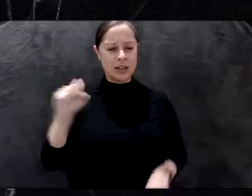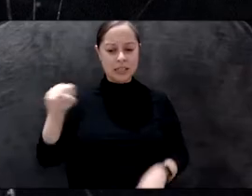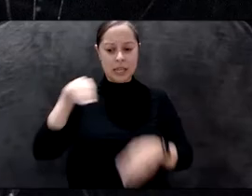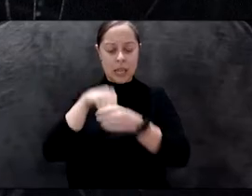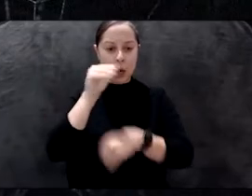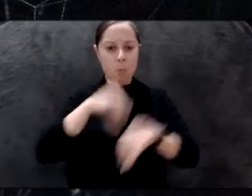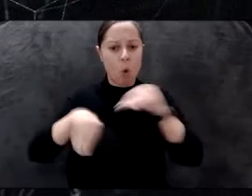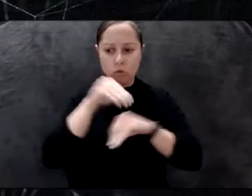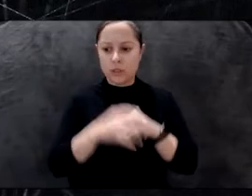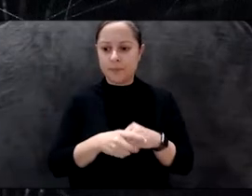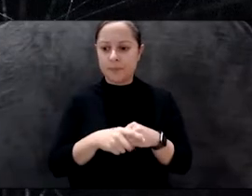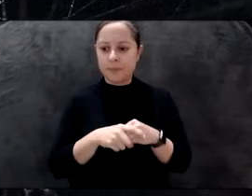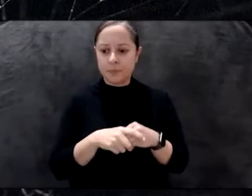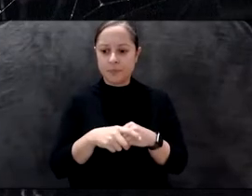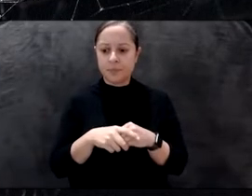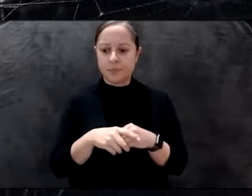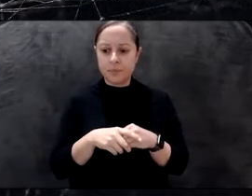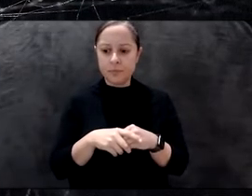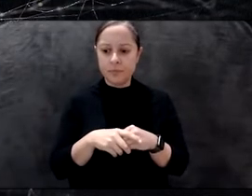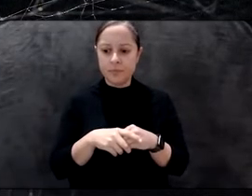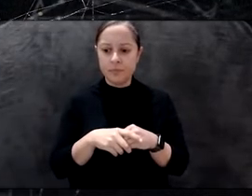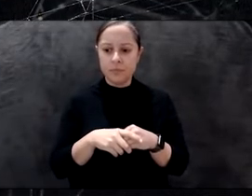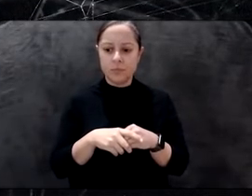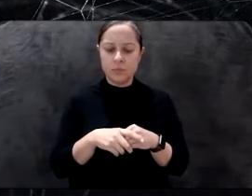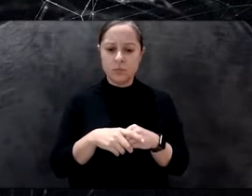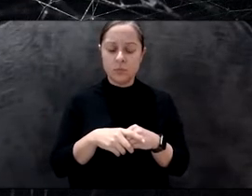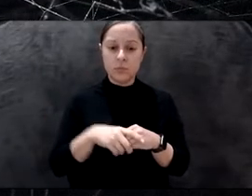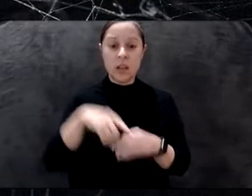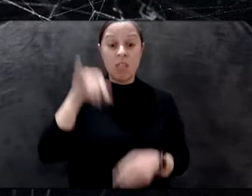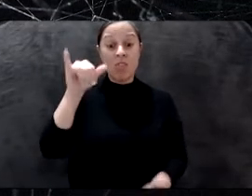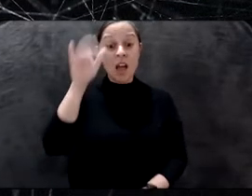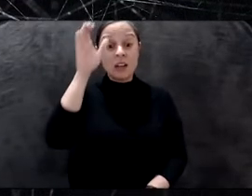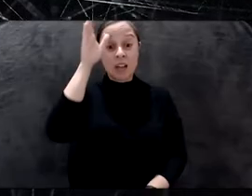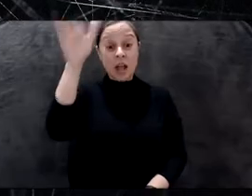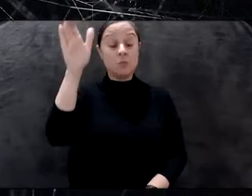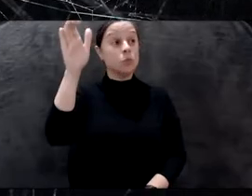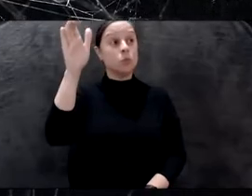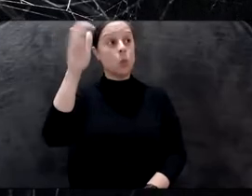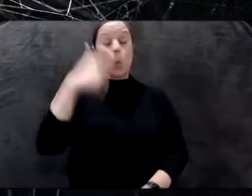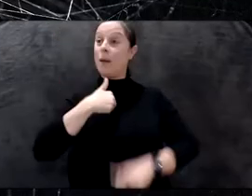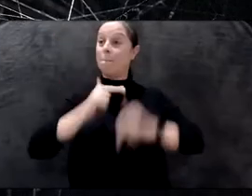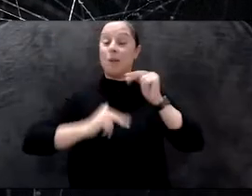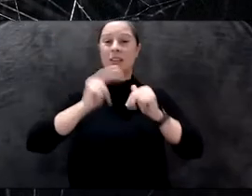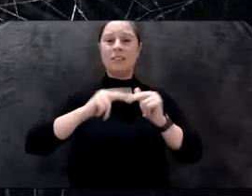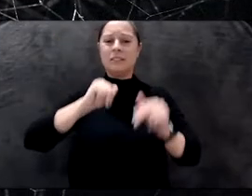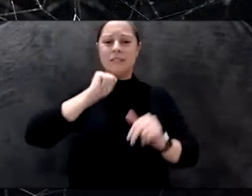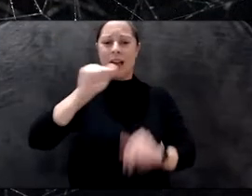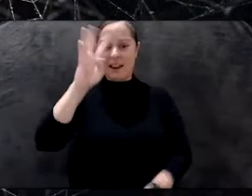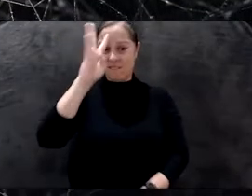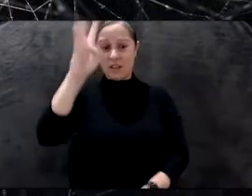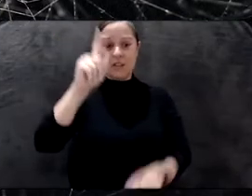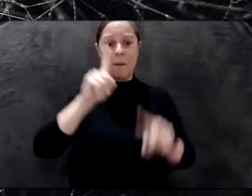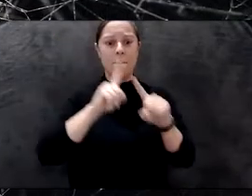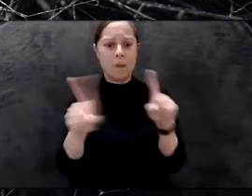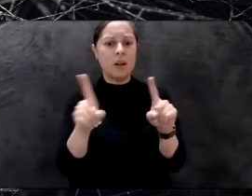thermodynamic equilibrium, is this sculpture that we built, it's not something that invented, but have been very little investigated. You, you